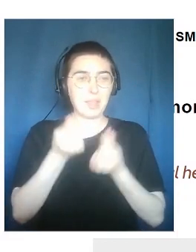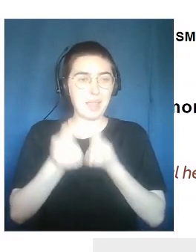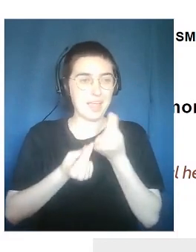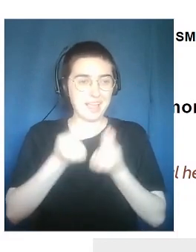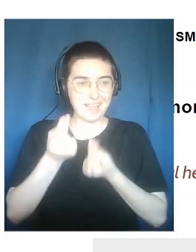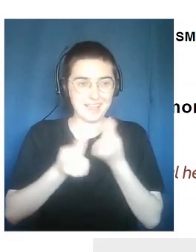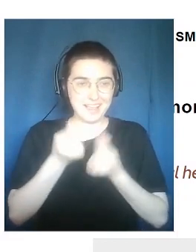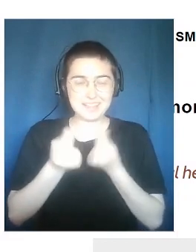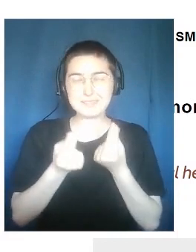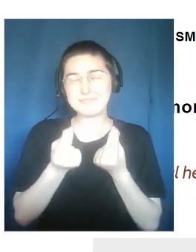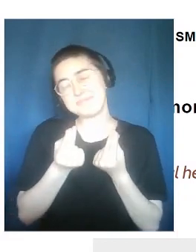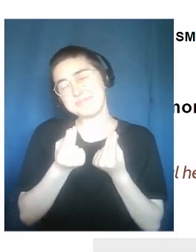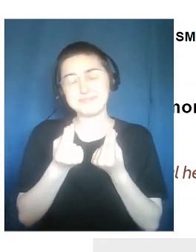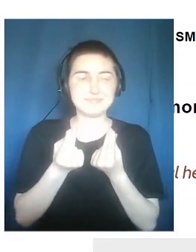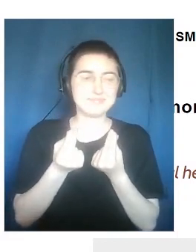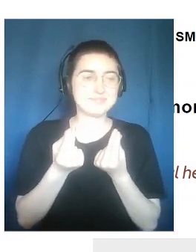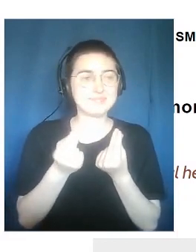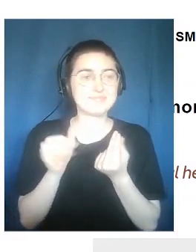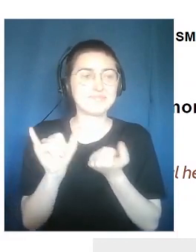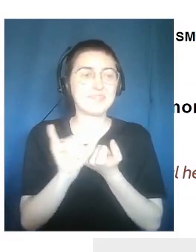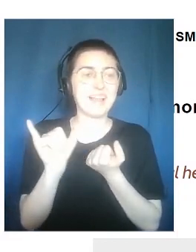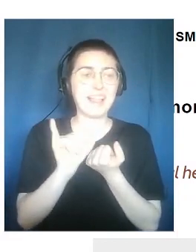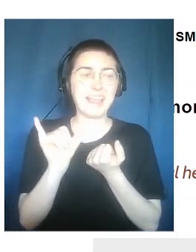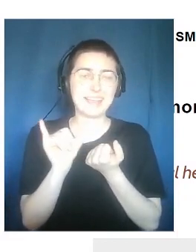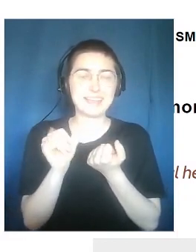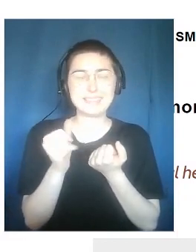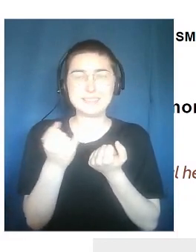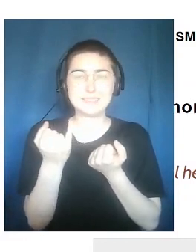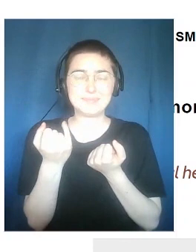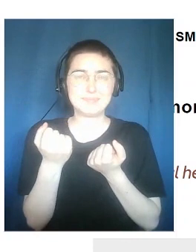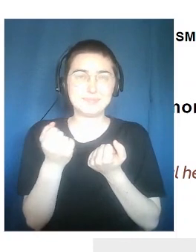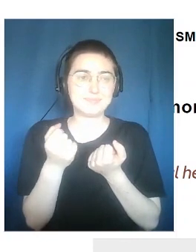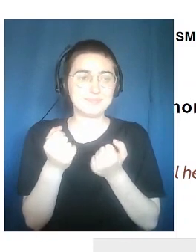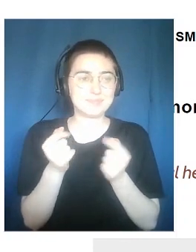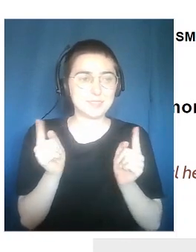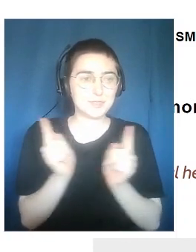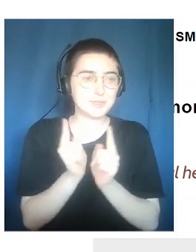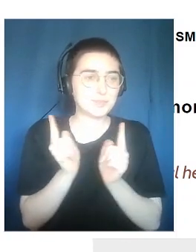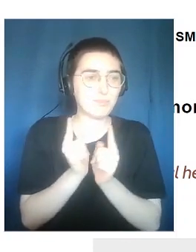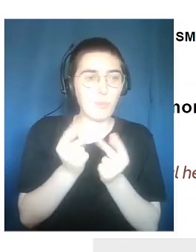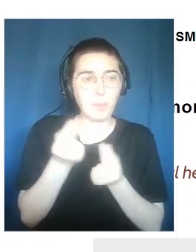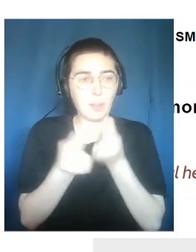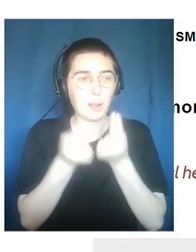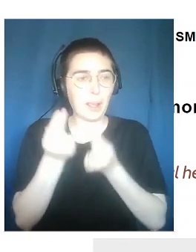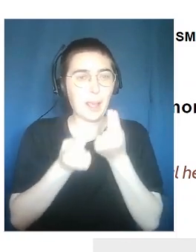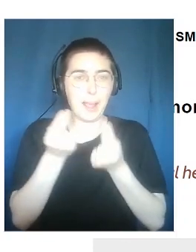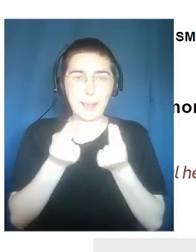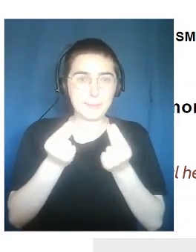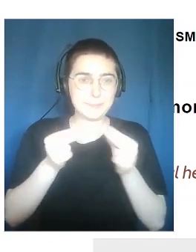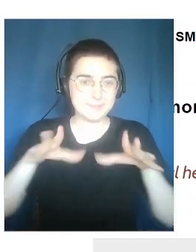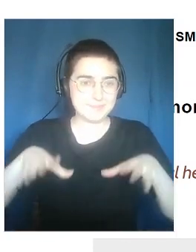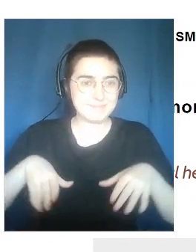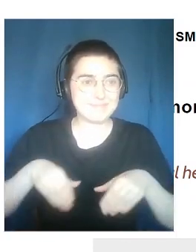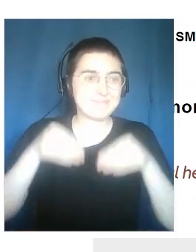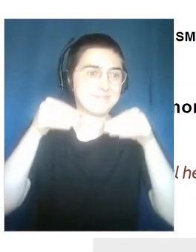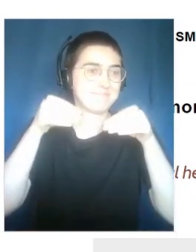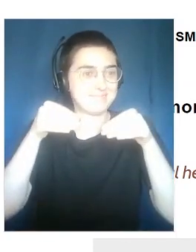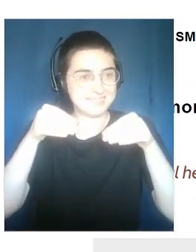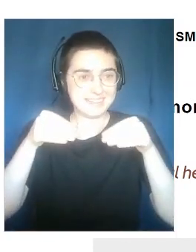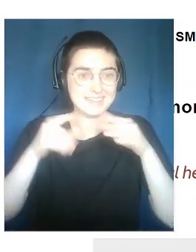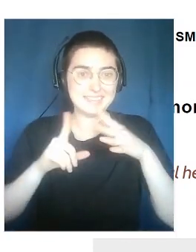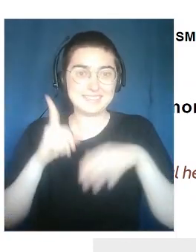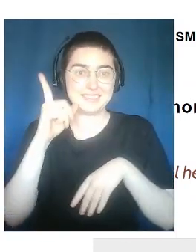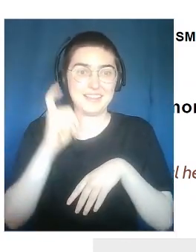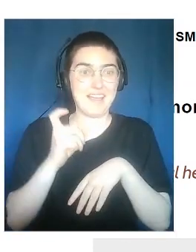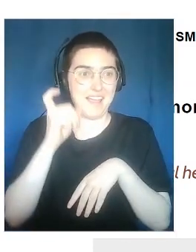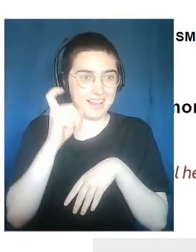So this was just as quick ice breaking game to get the ball